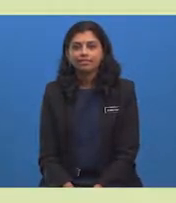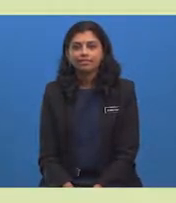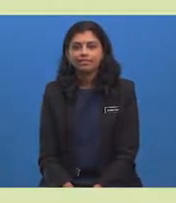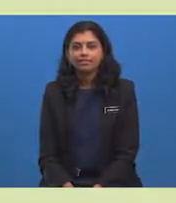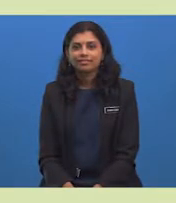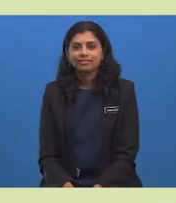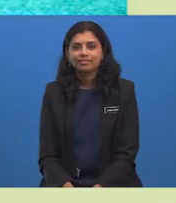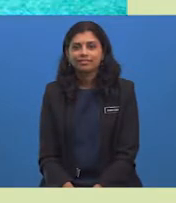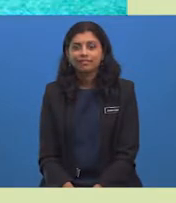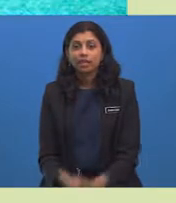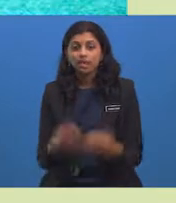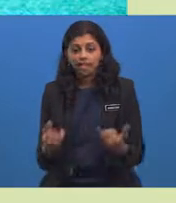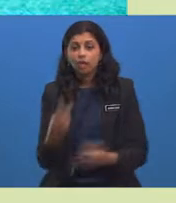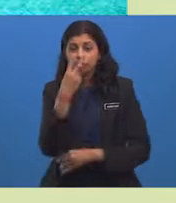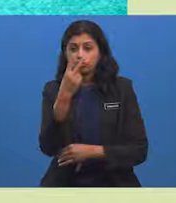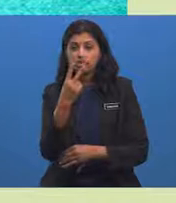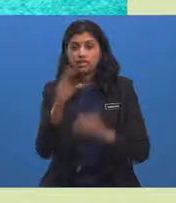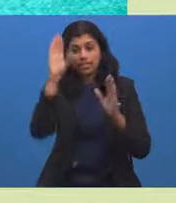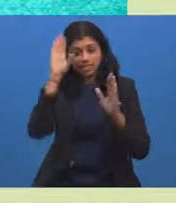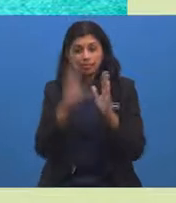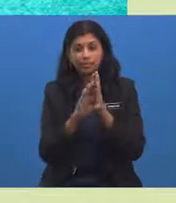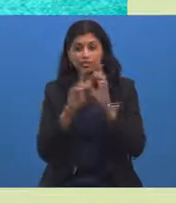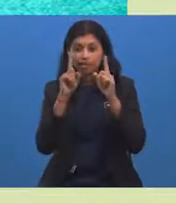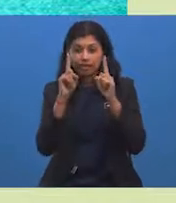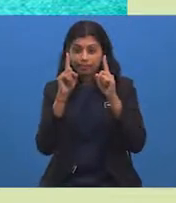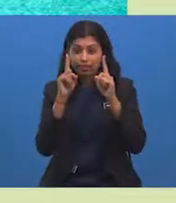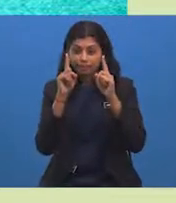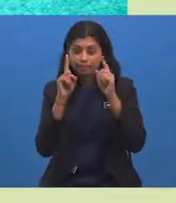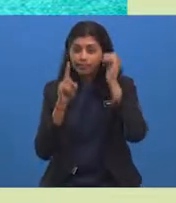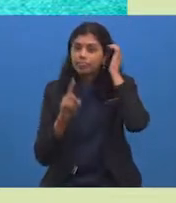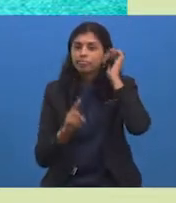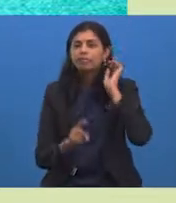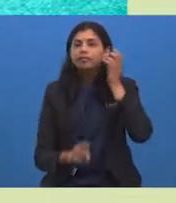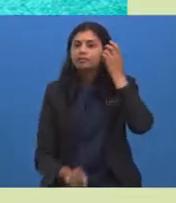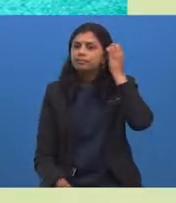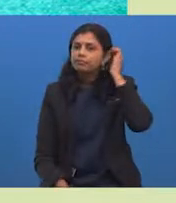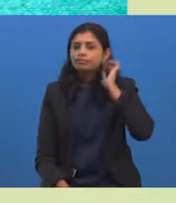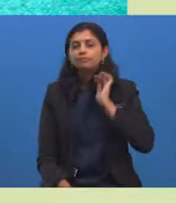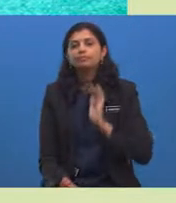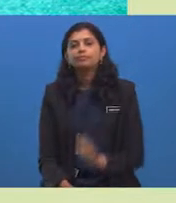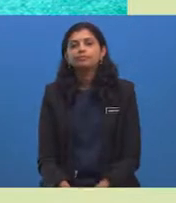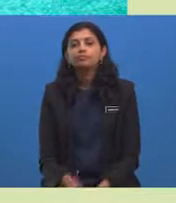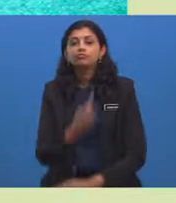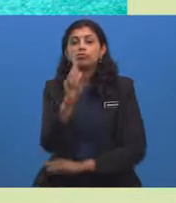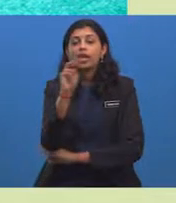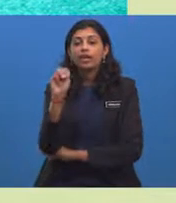Look at this beautiful image of a resort in Magdus